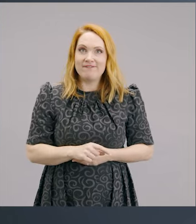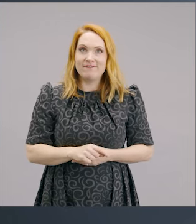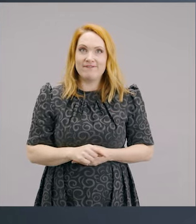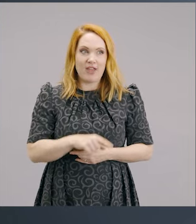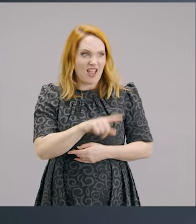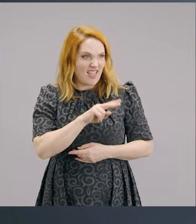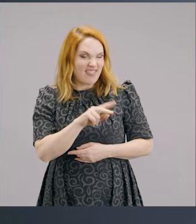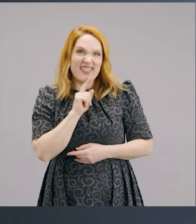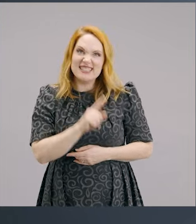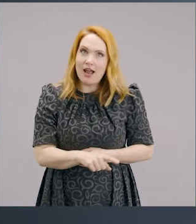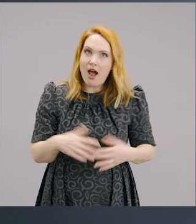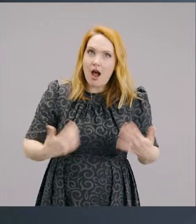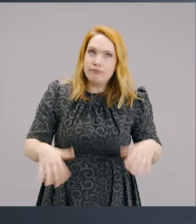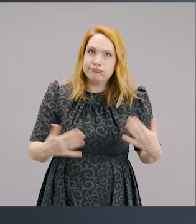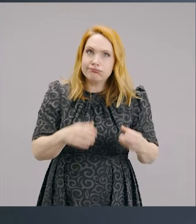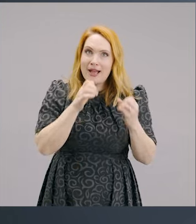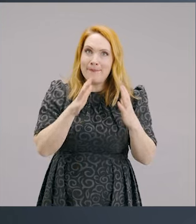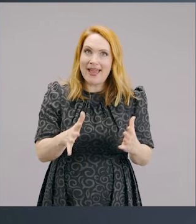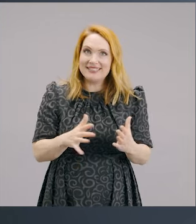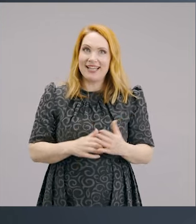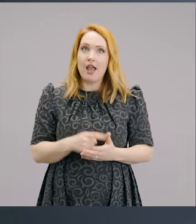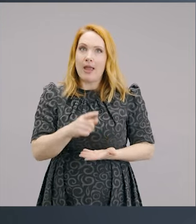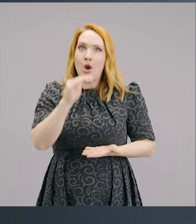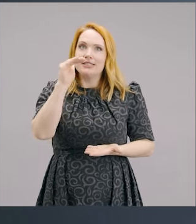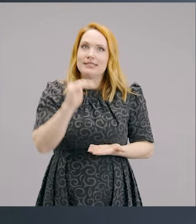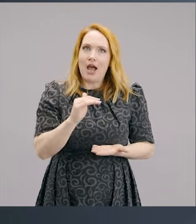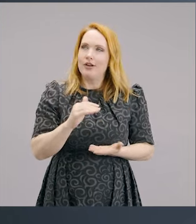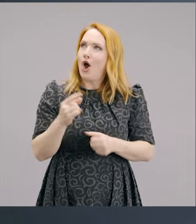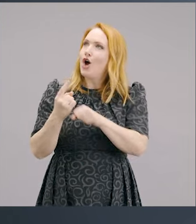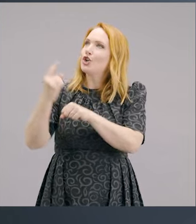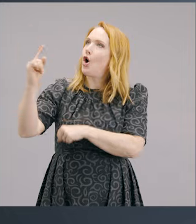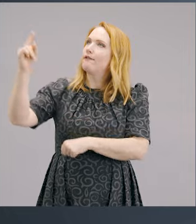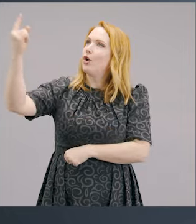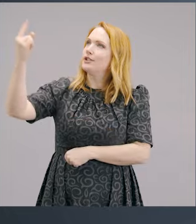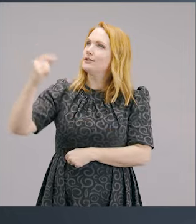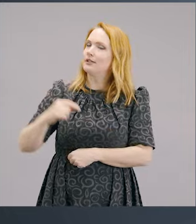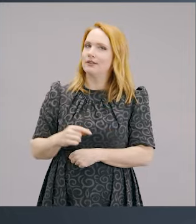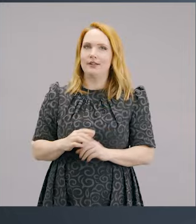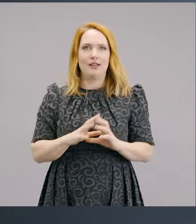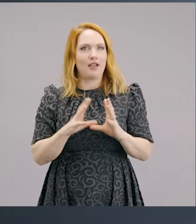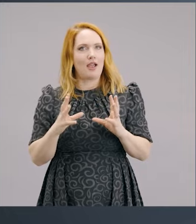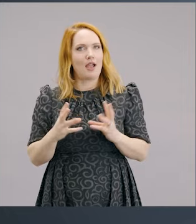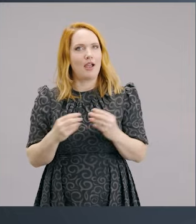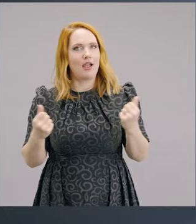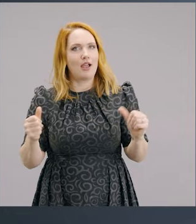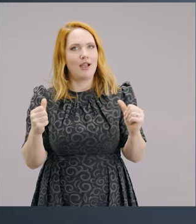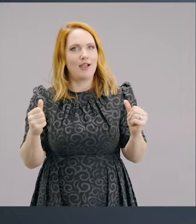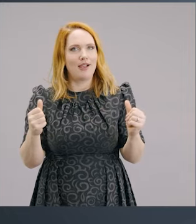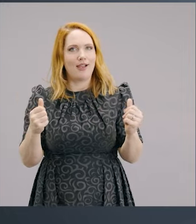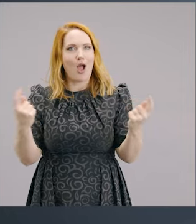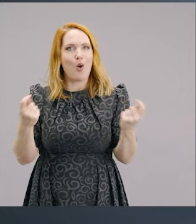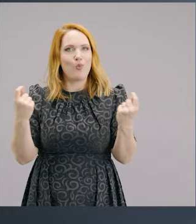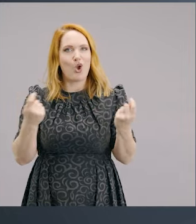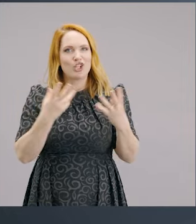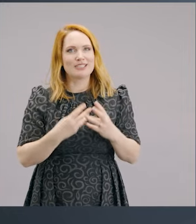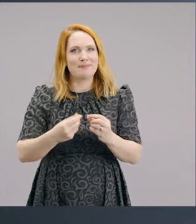to and they said, wow, isn't that incredible? You know, we felt like we'd put God first and suddenly everything just came into place and it helped them